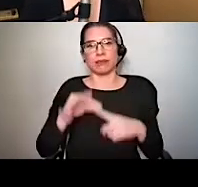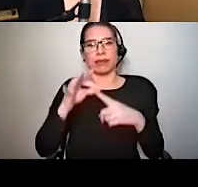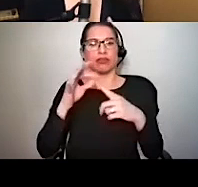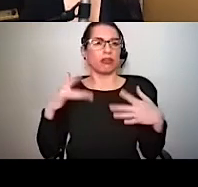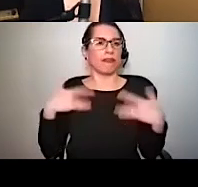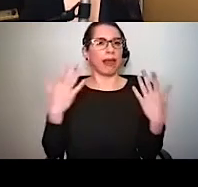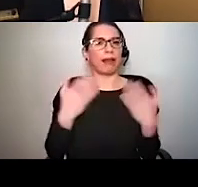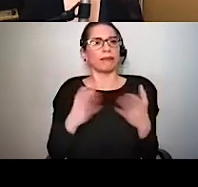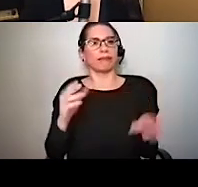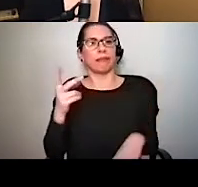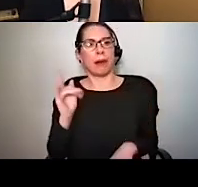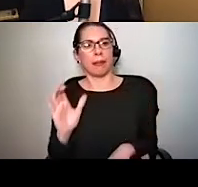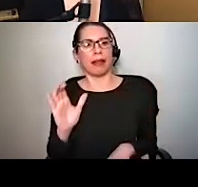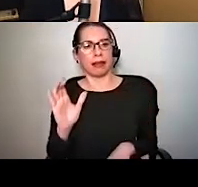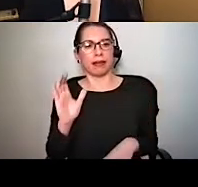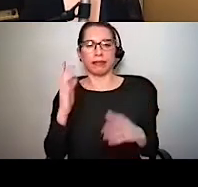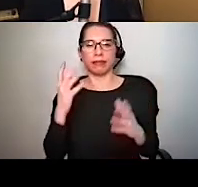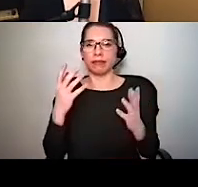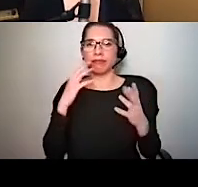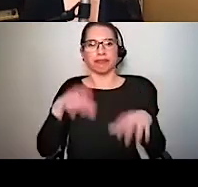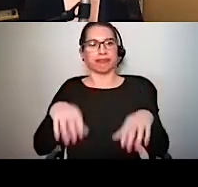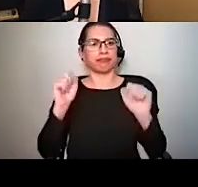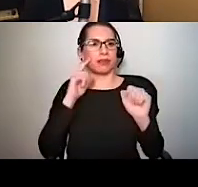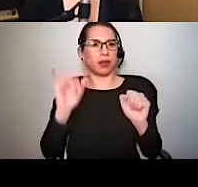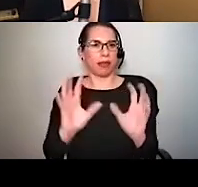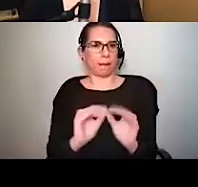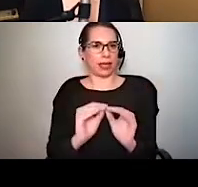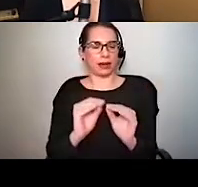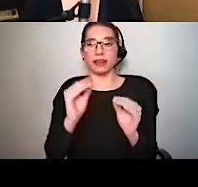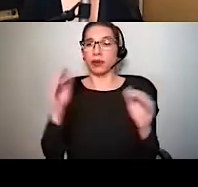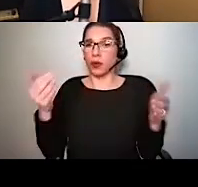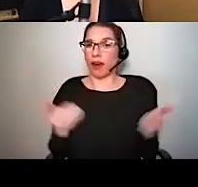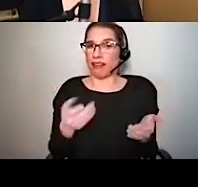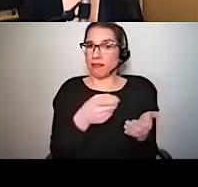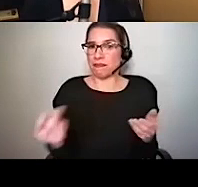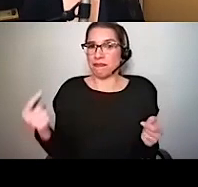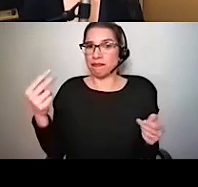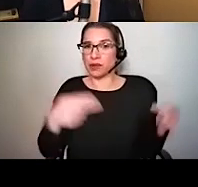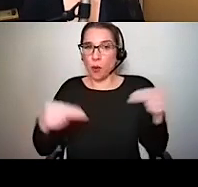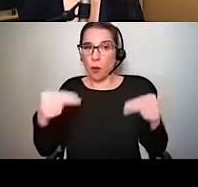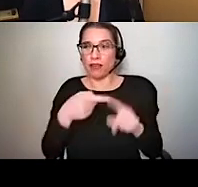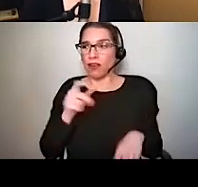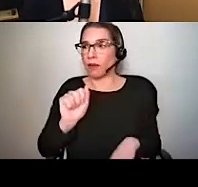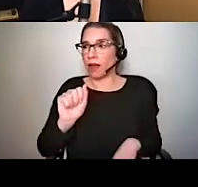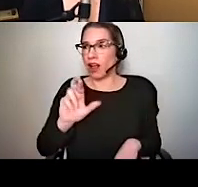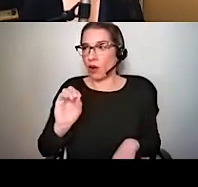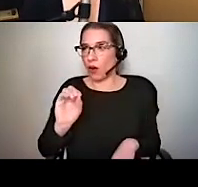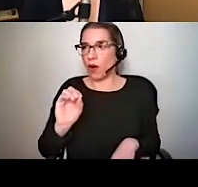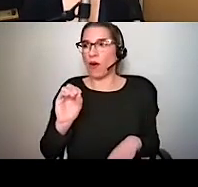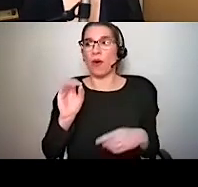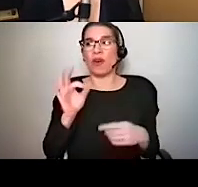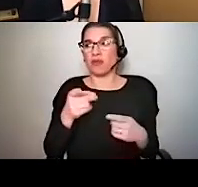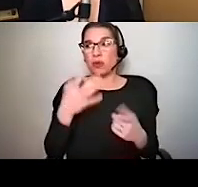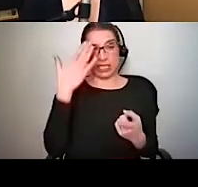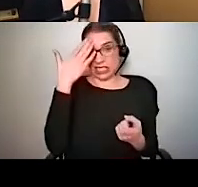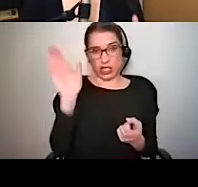we are putting on as part of that meeting. So welcome any of you who are here from ARO. And for those of you who didn't know about them,